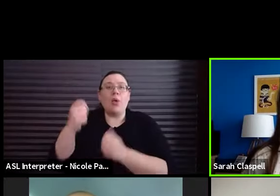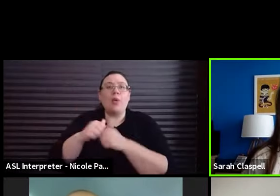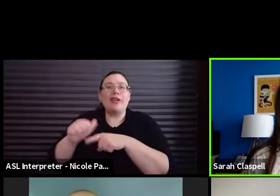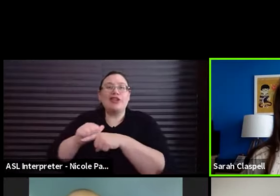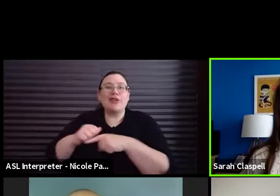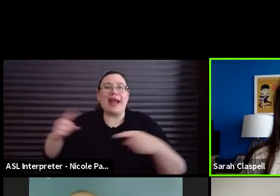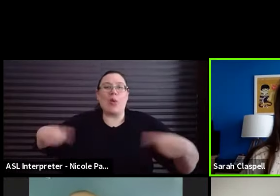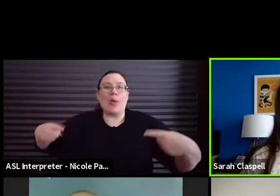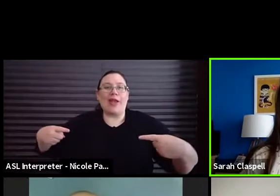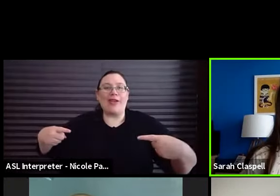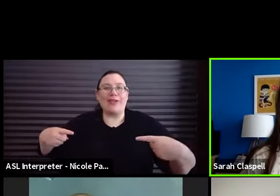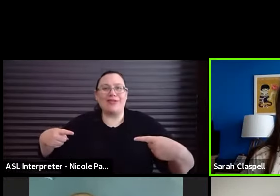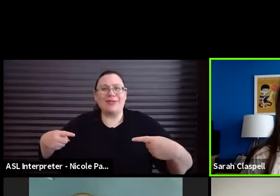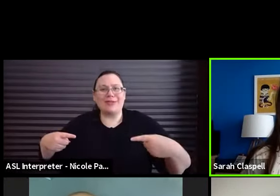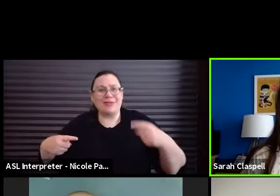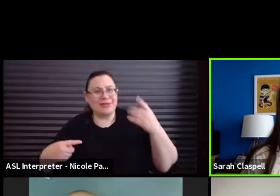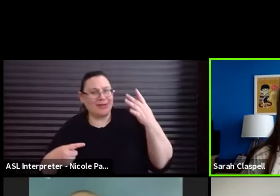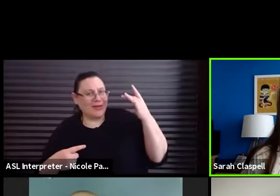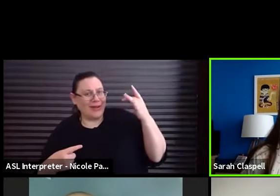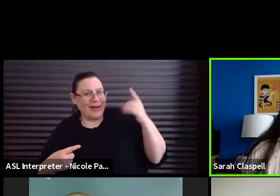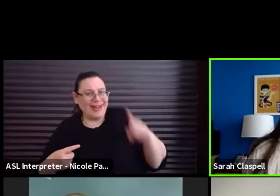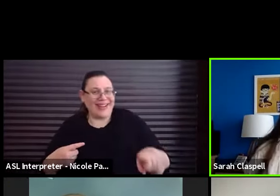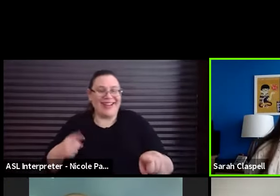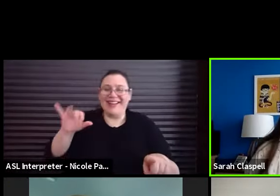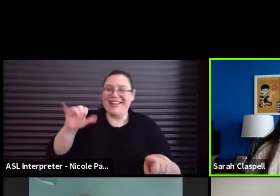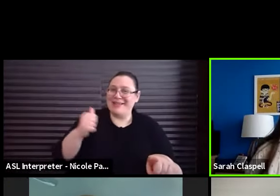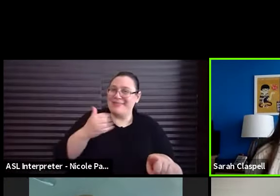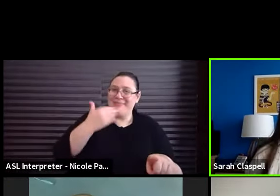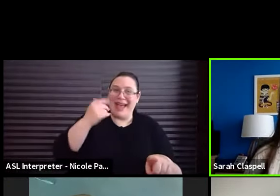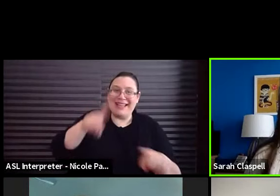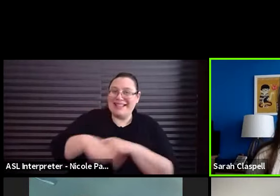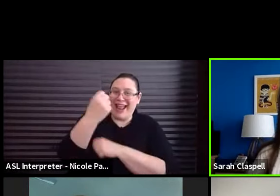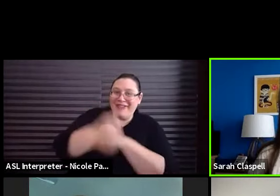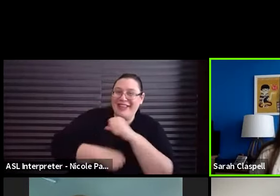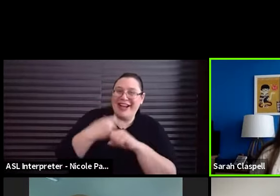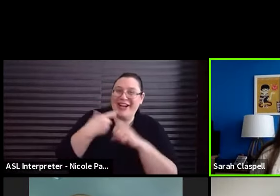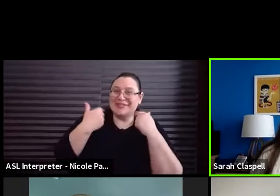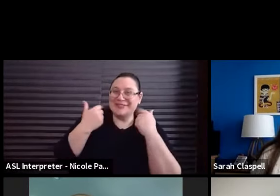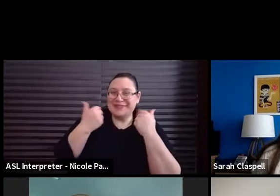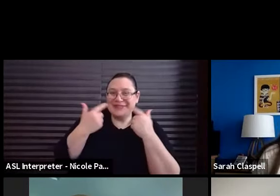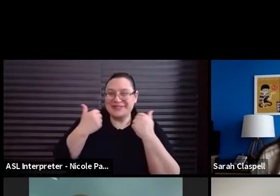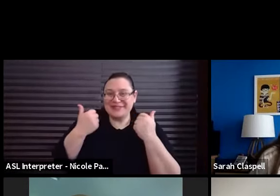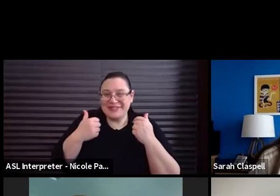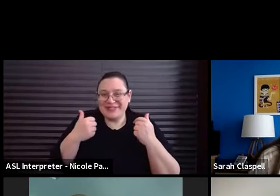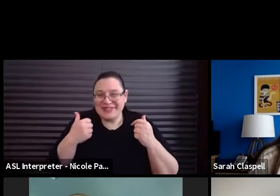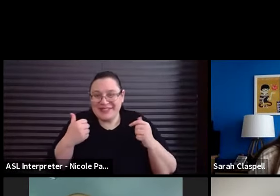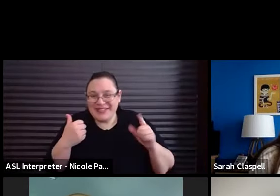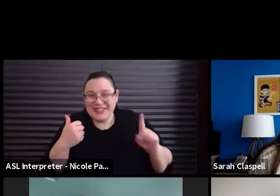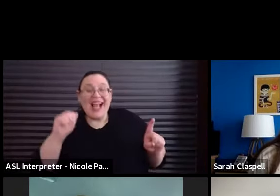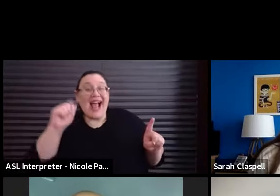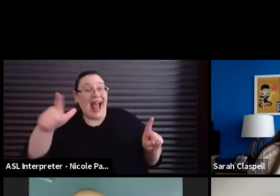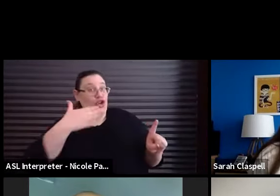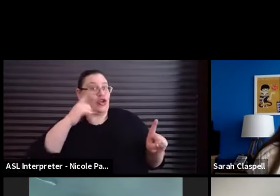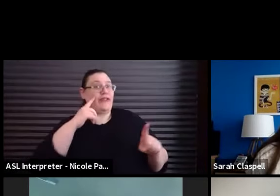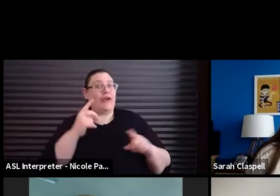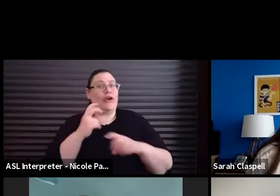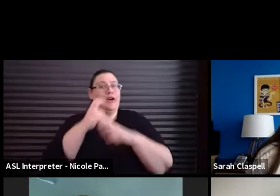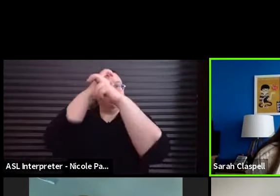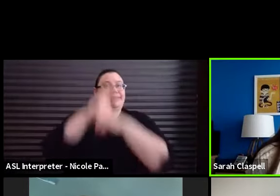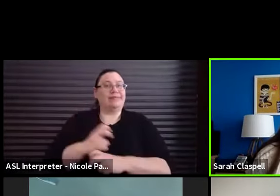And why is that? That's the of the earth. Oh yeah. And good for the spine. Good for the, good for your pulse.